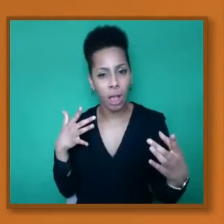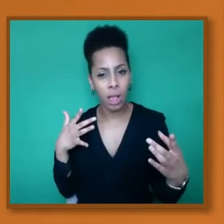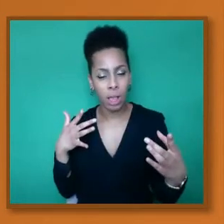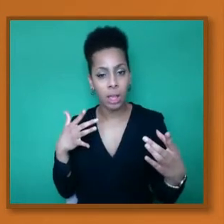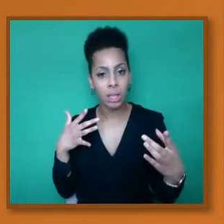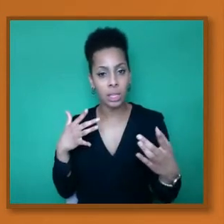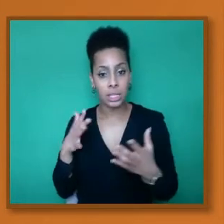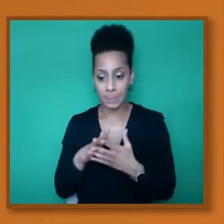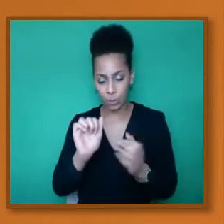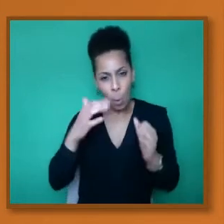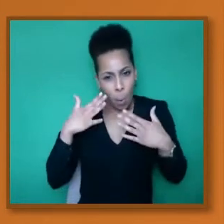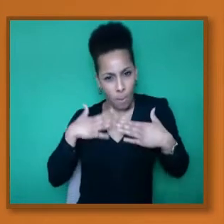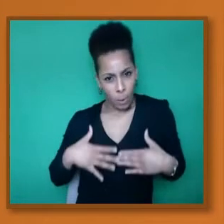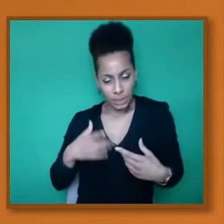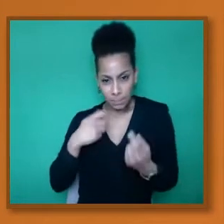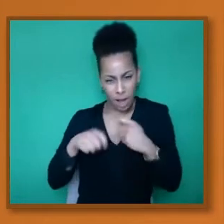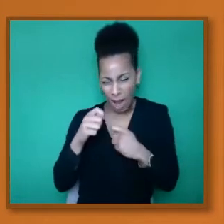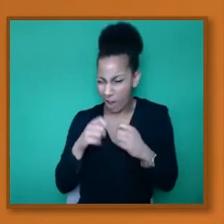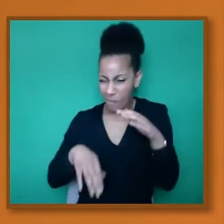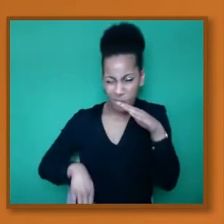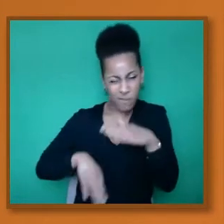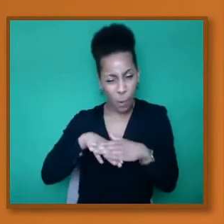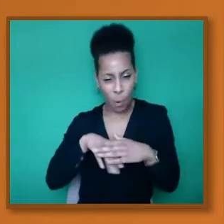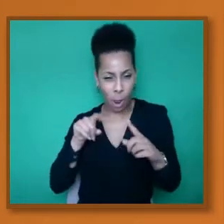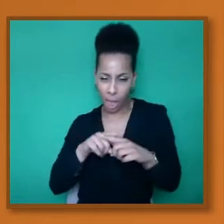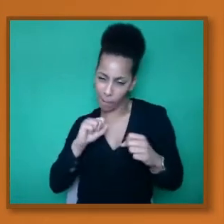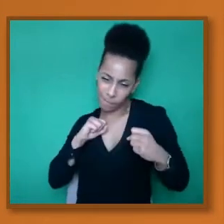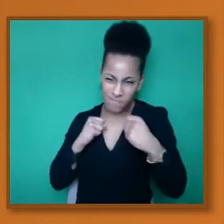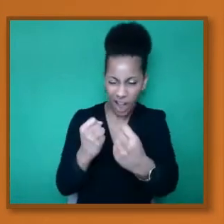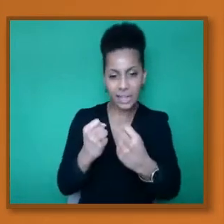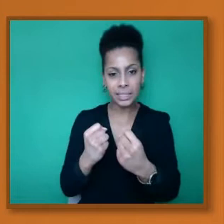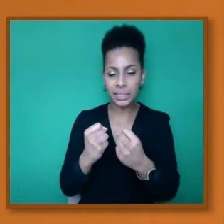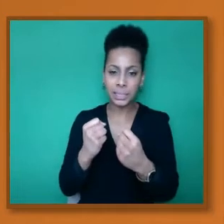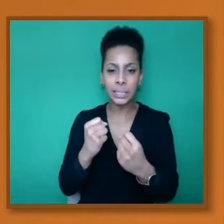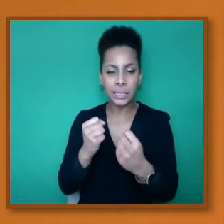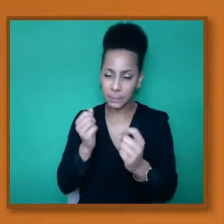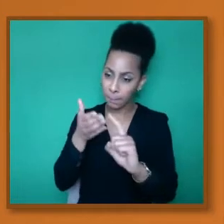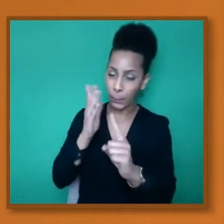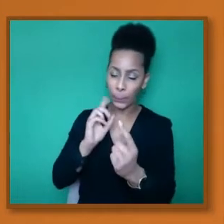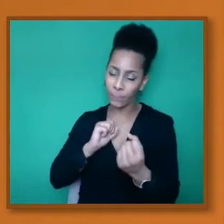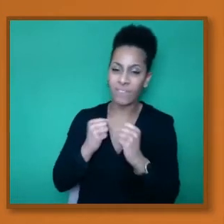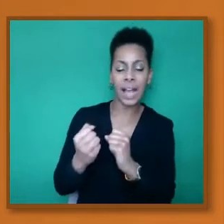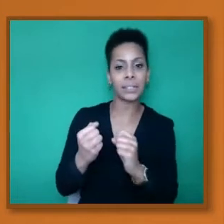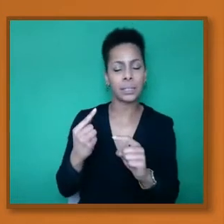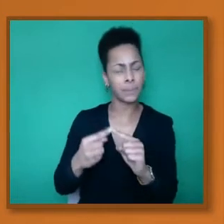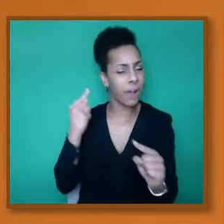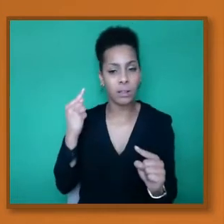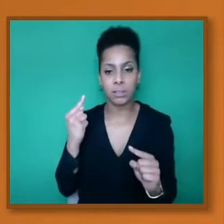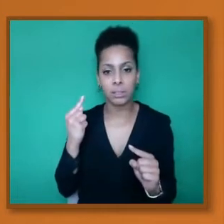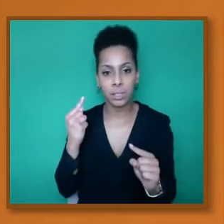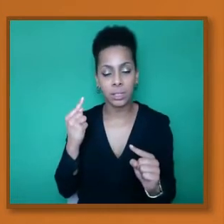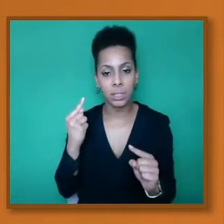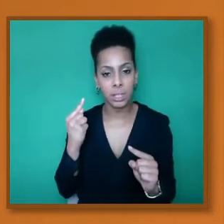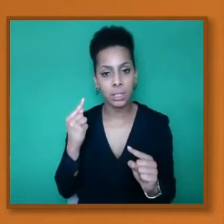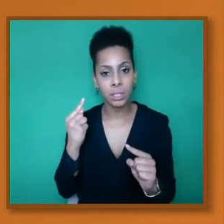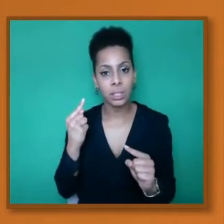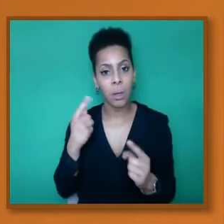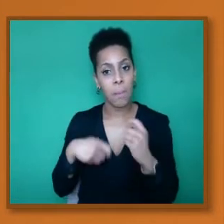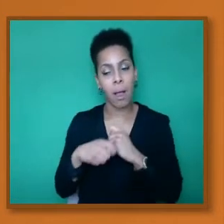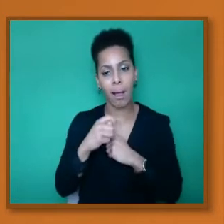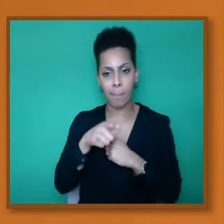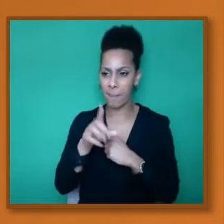goes into full full working mode. Right. And and fights off that infection.